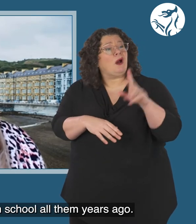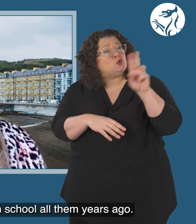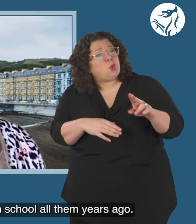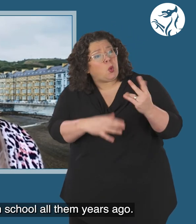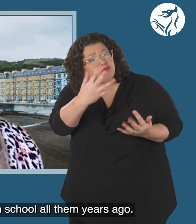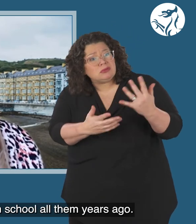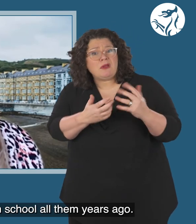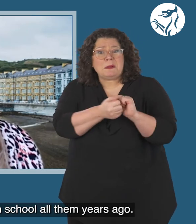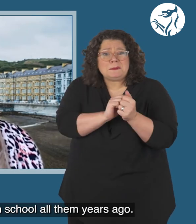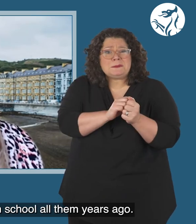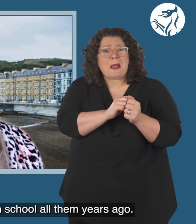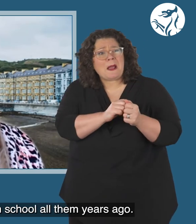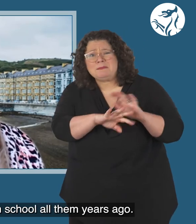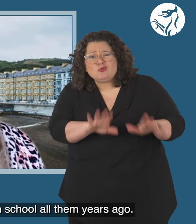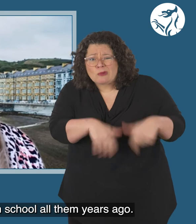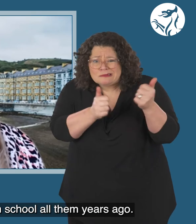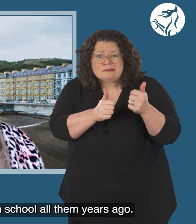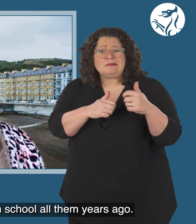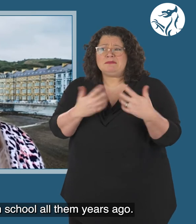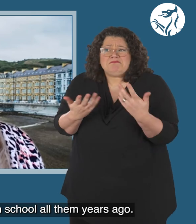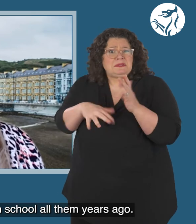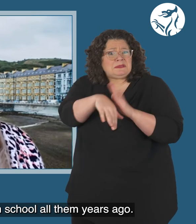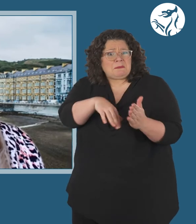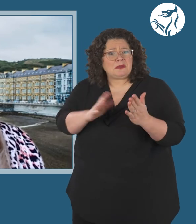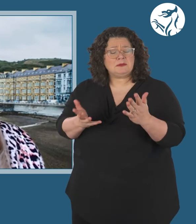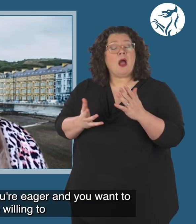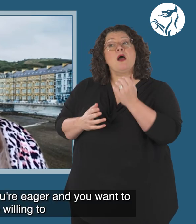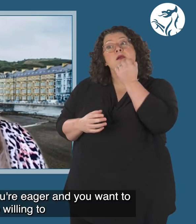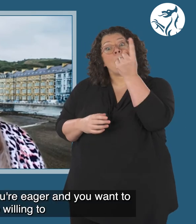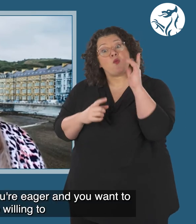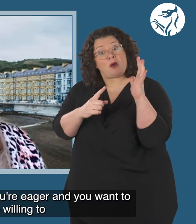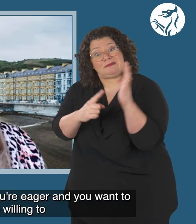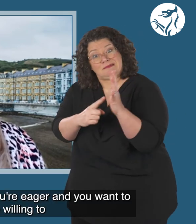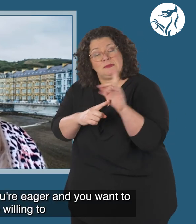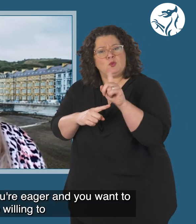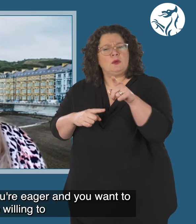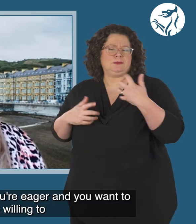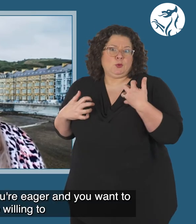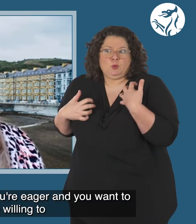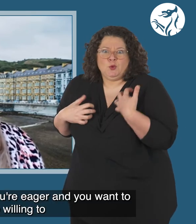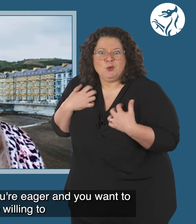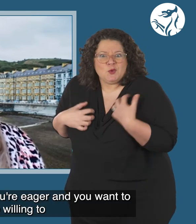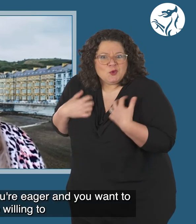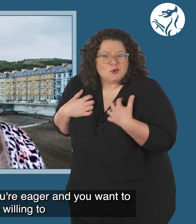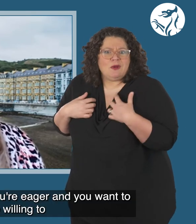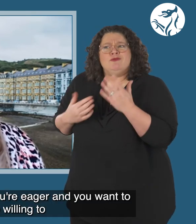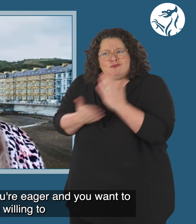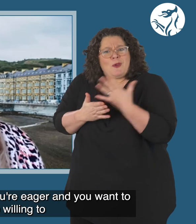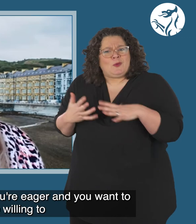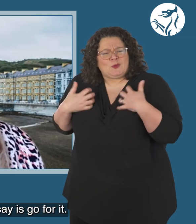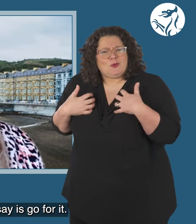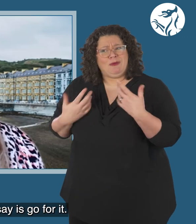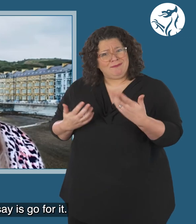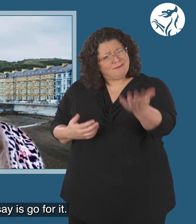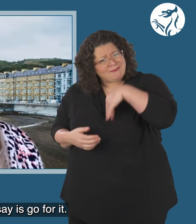even have the best grades from school or them years ago. Or, as I, what I would say is, as long as you're eager and you want to learn and you're